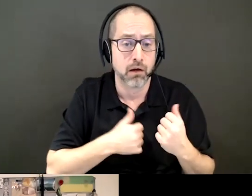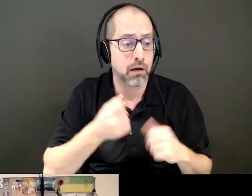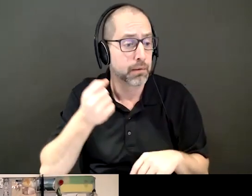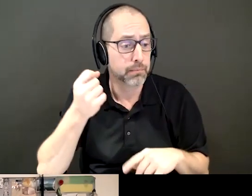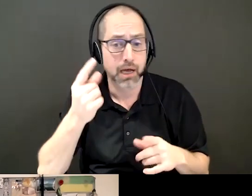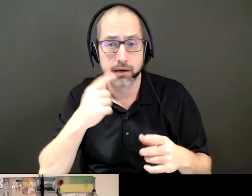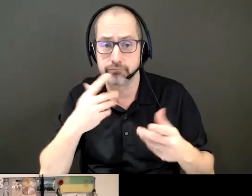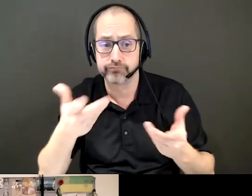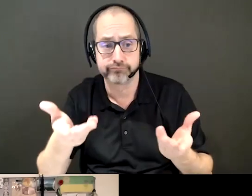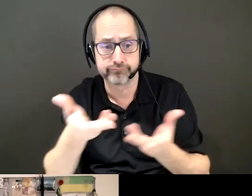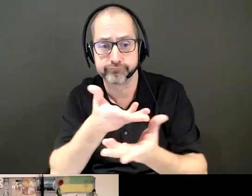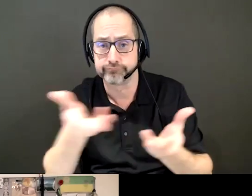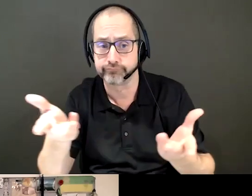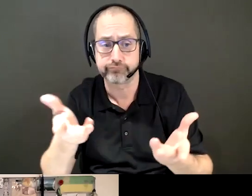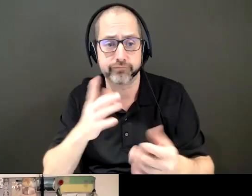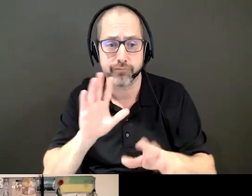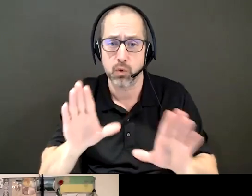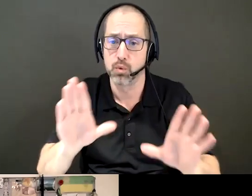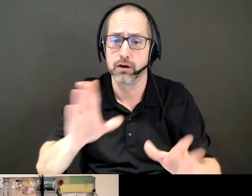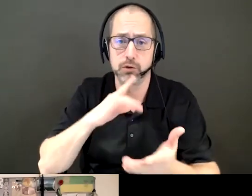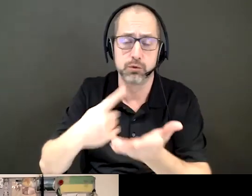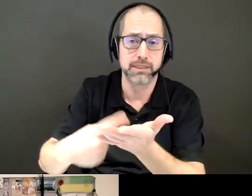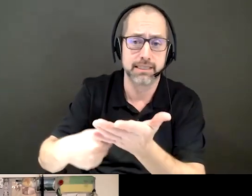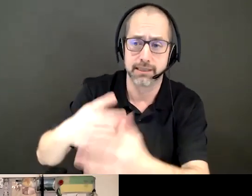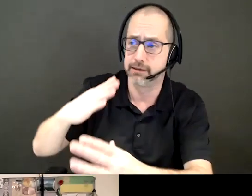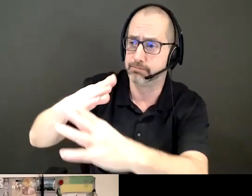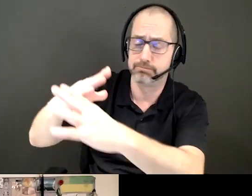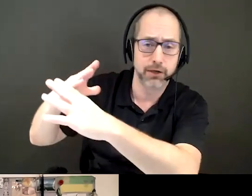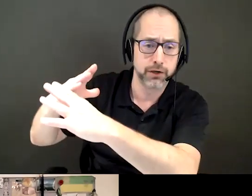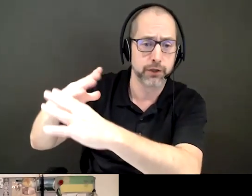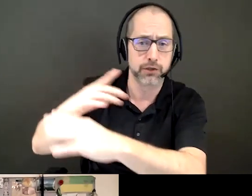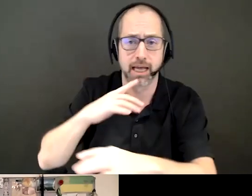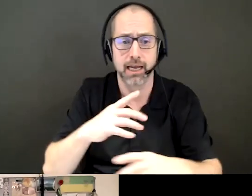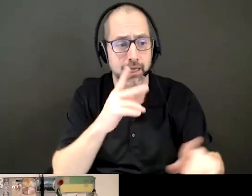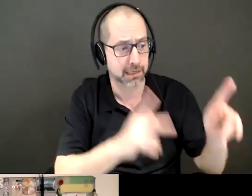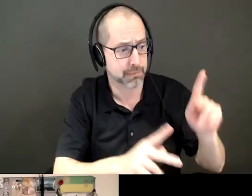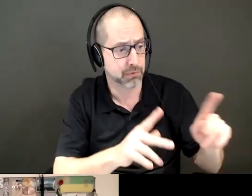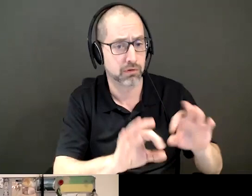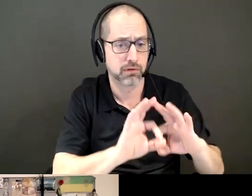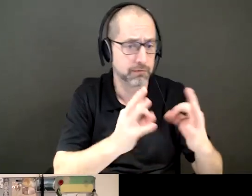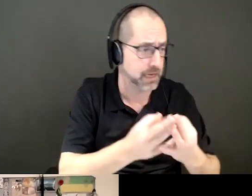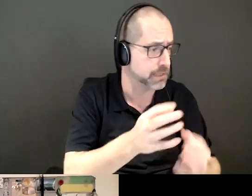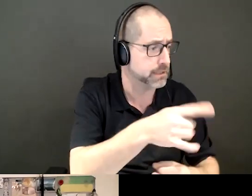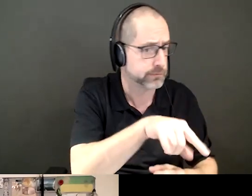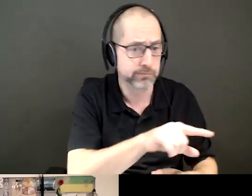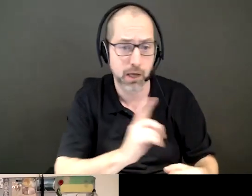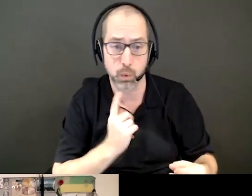you to talk about some of the barriers that that individuals and families that we serve experience